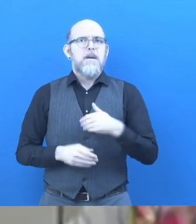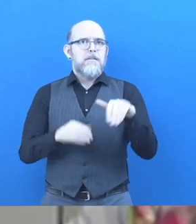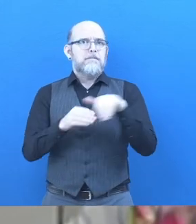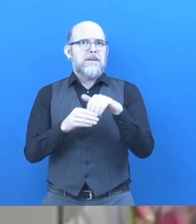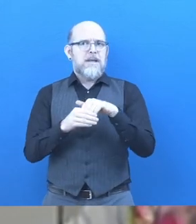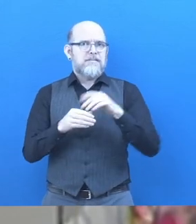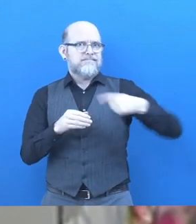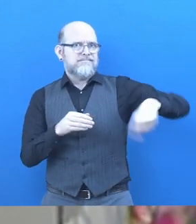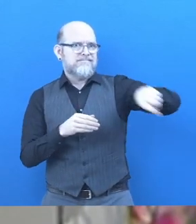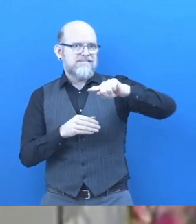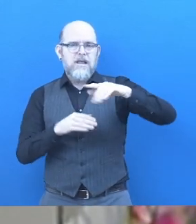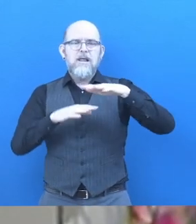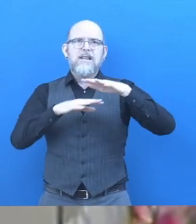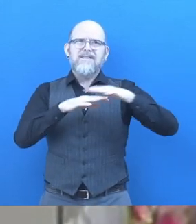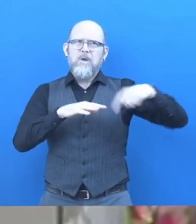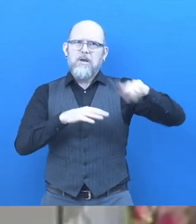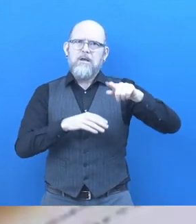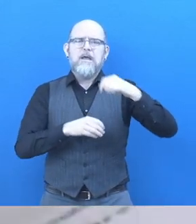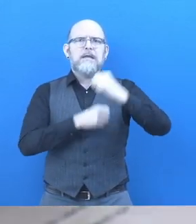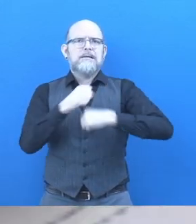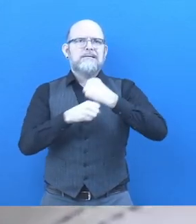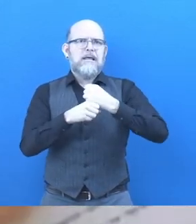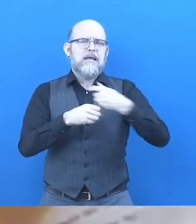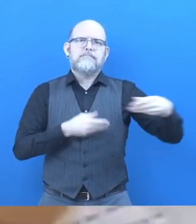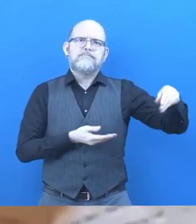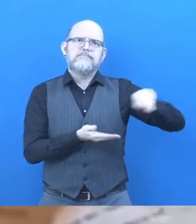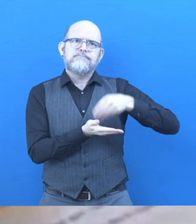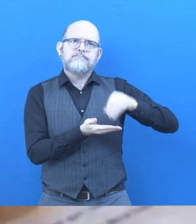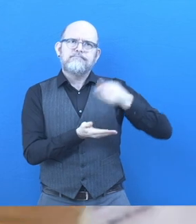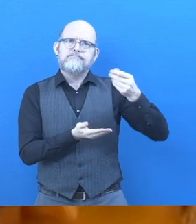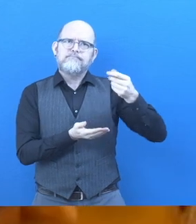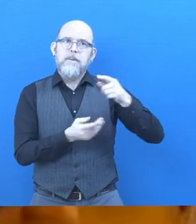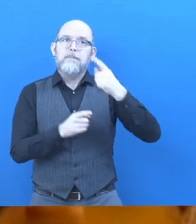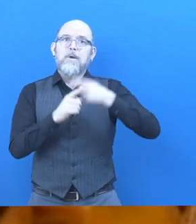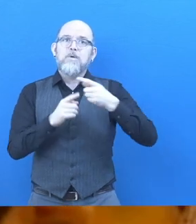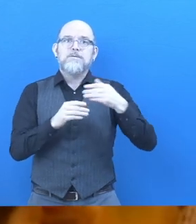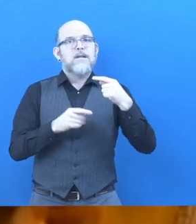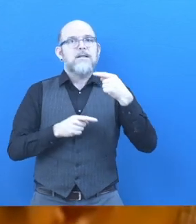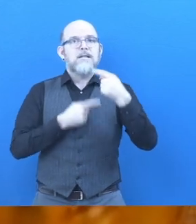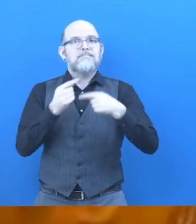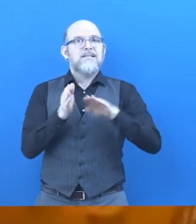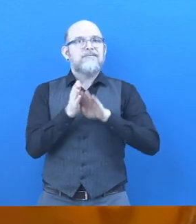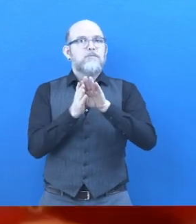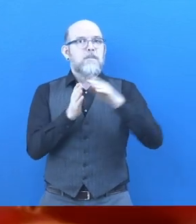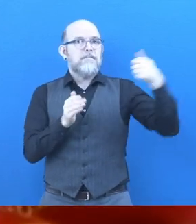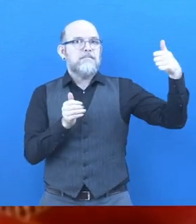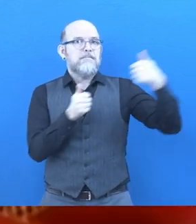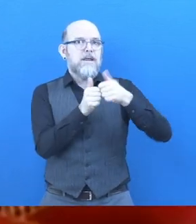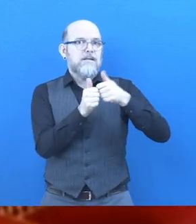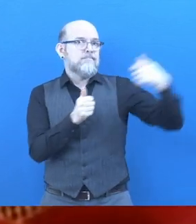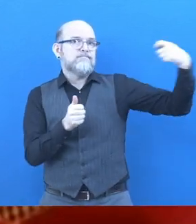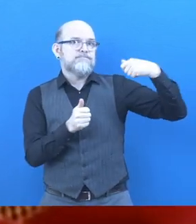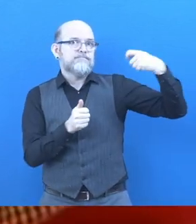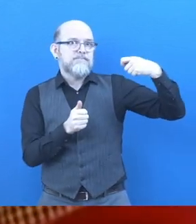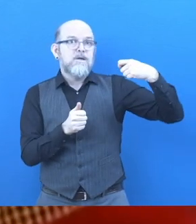also provide funding to the network for different programs and projects. In addition to this for specific events and